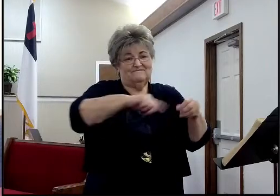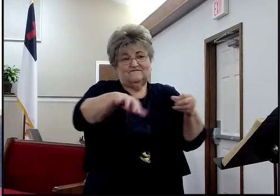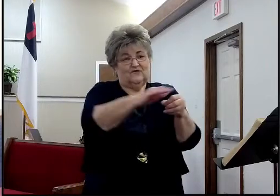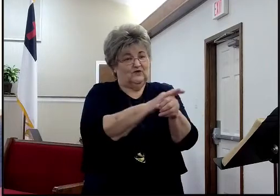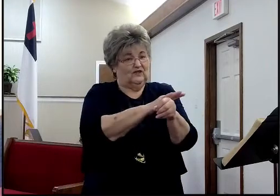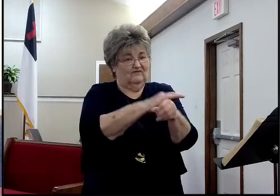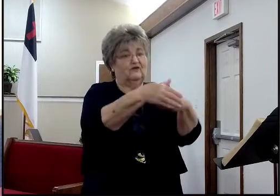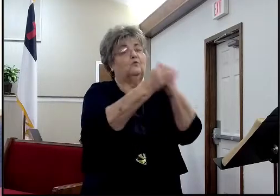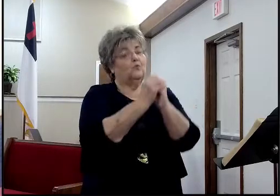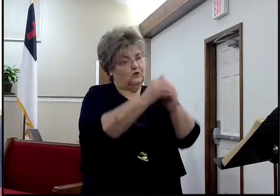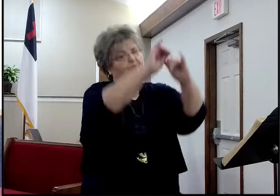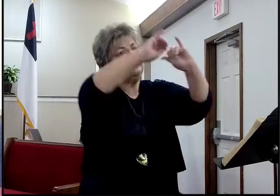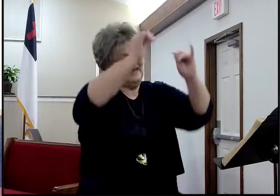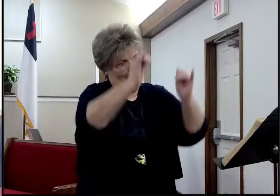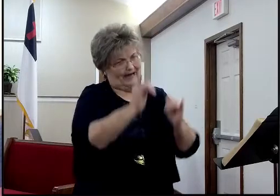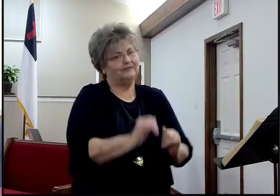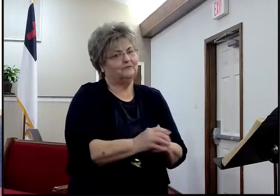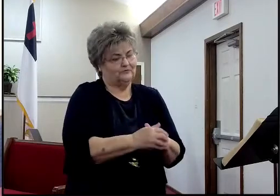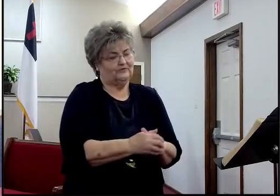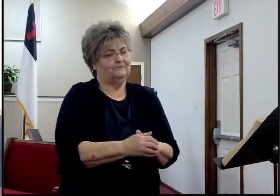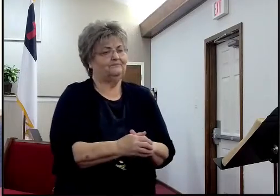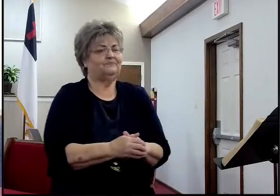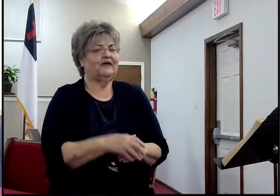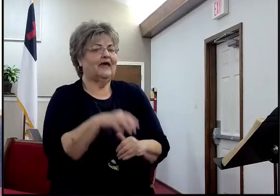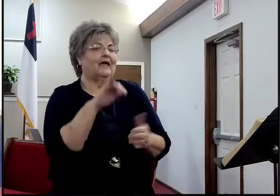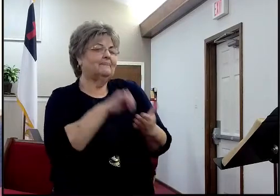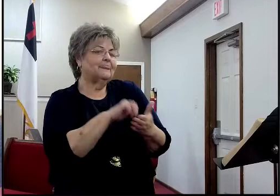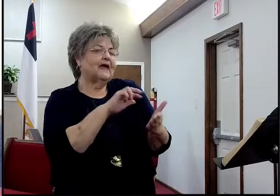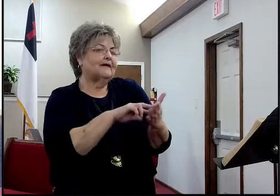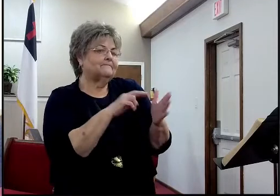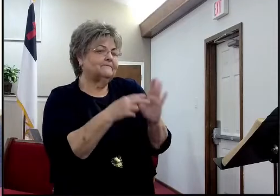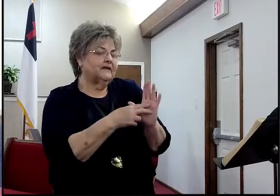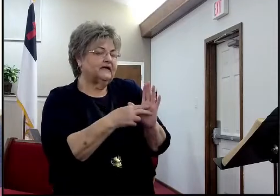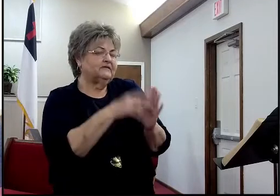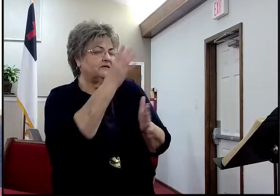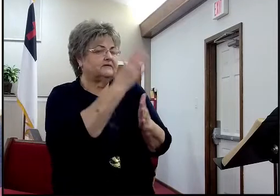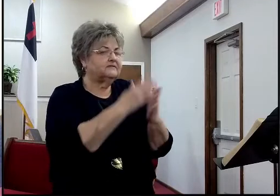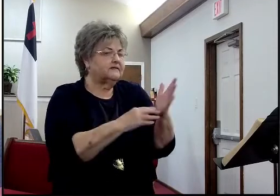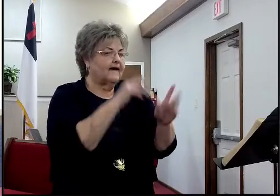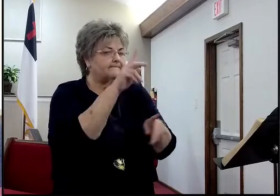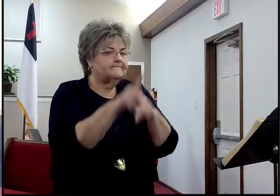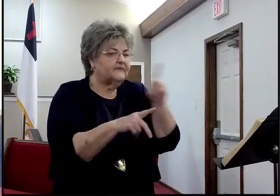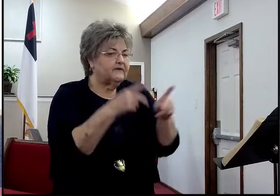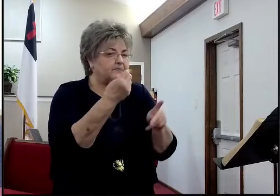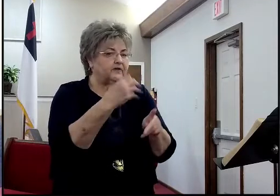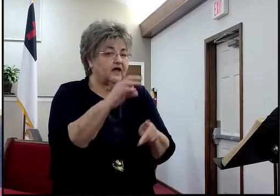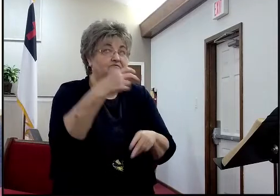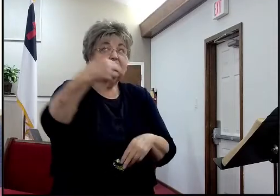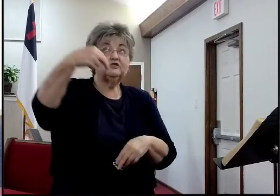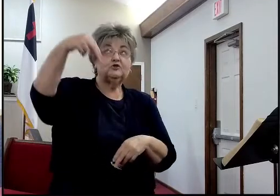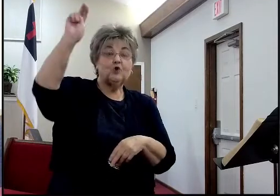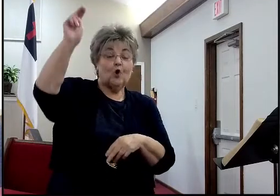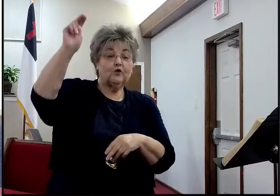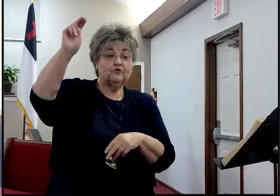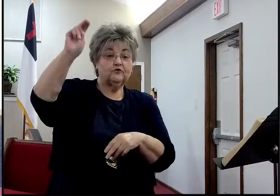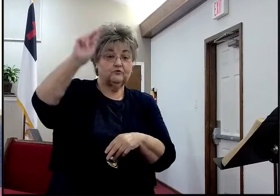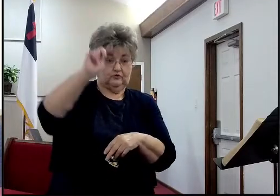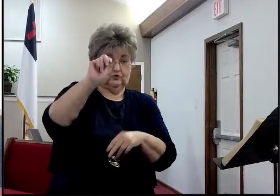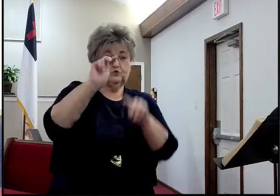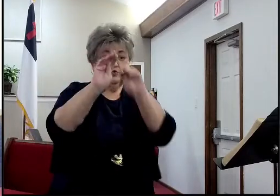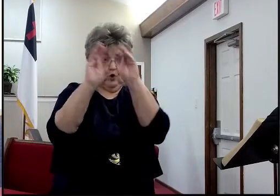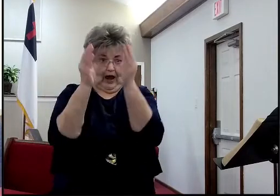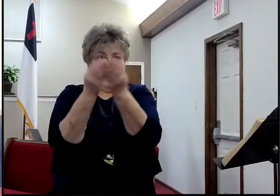many of them stayed, you'll find that, that means that there were, those who were, of the northern tribes, that were carried away captive,